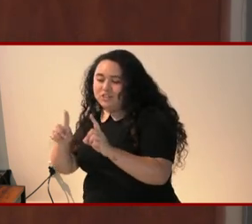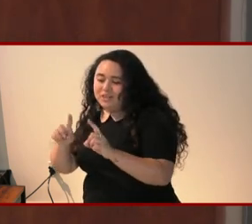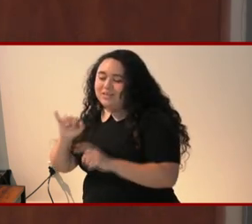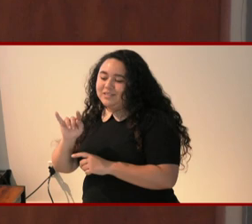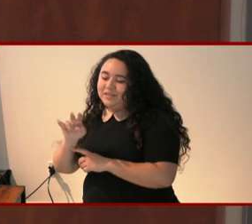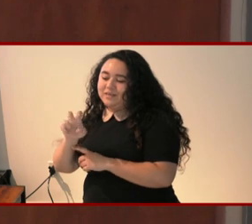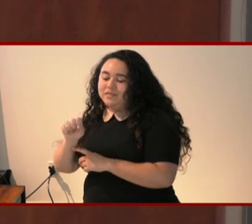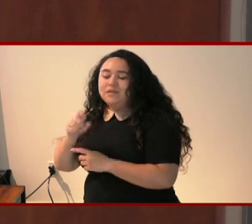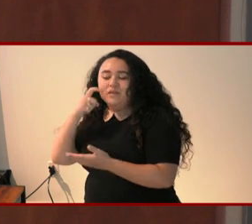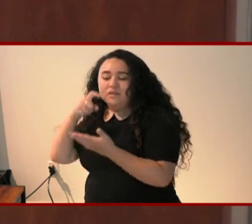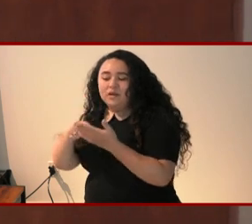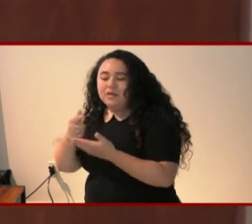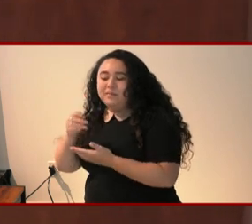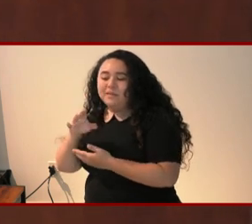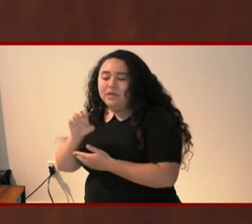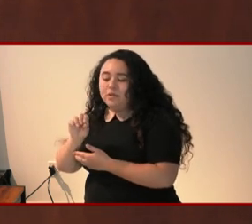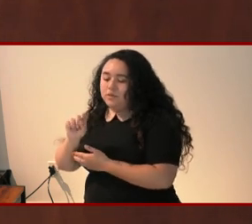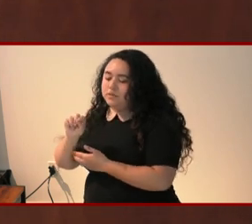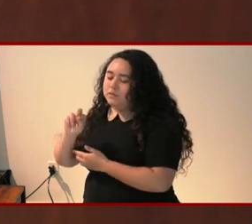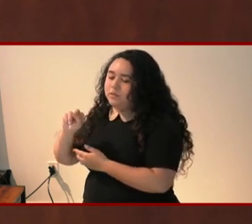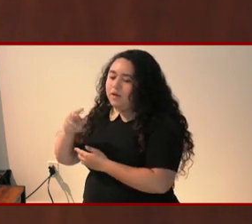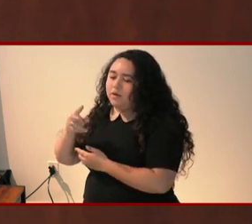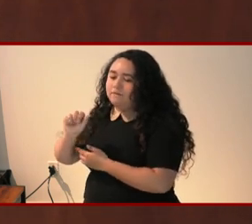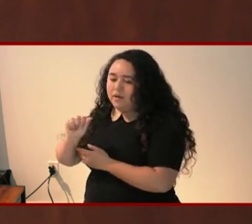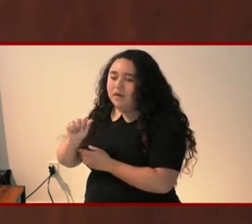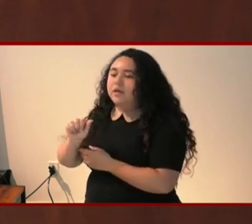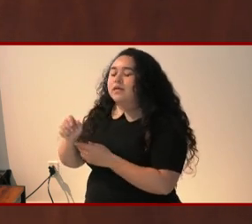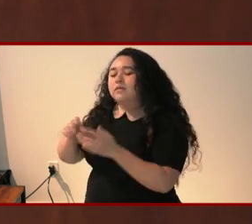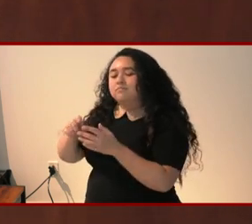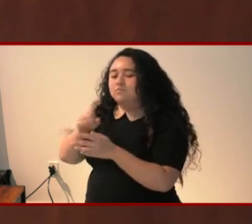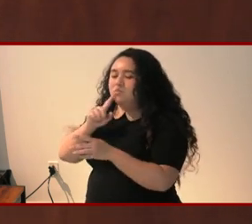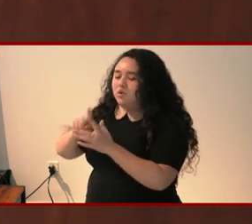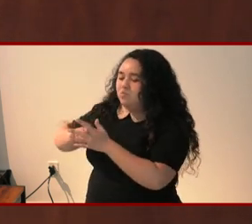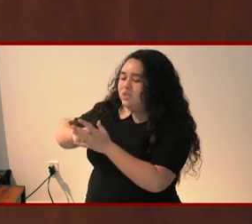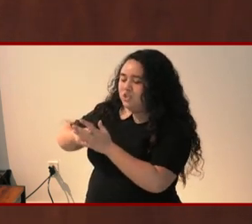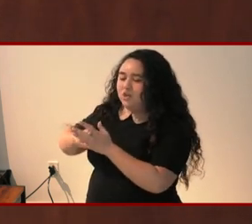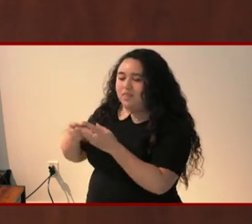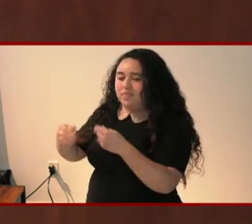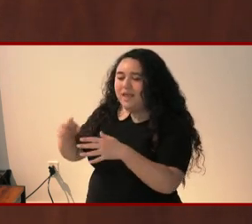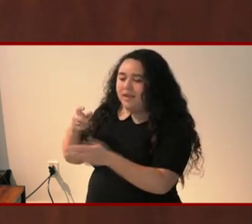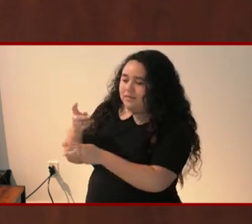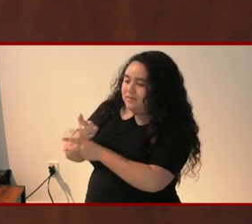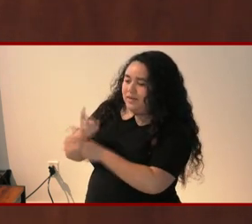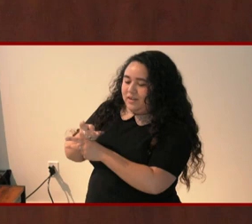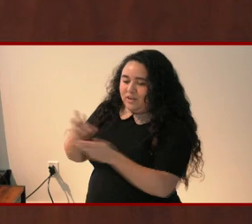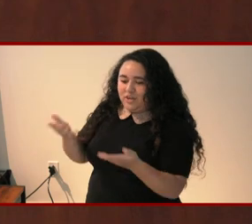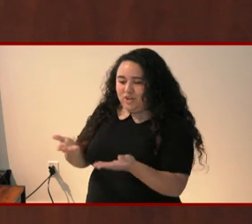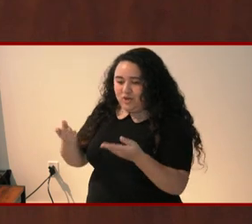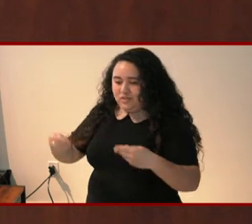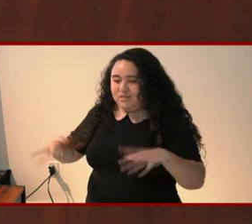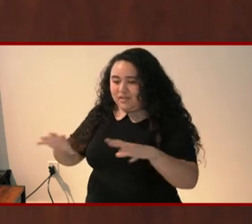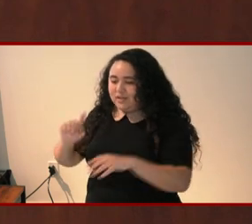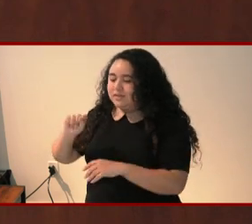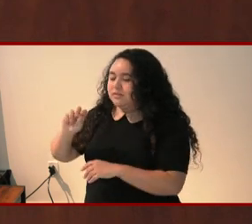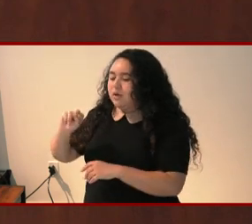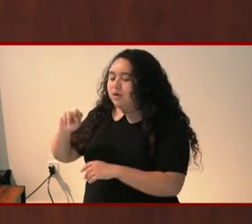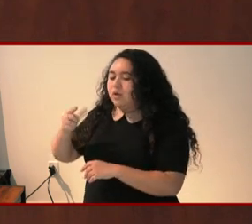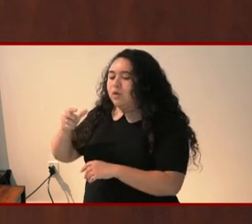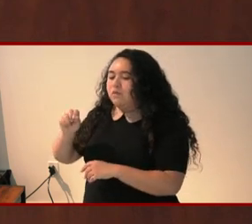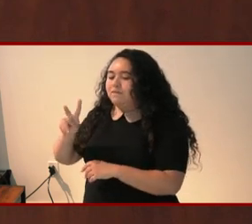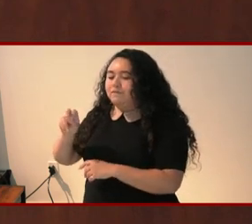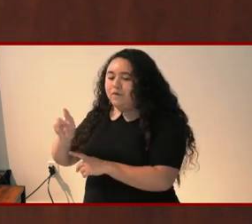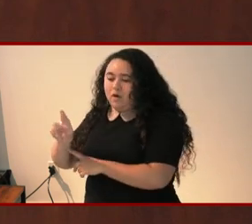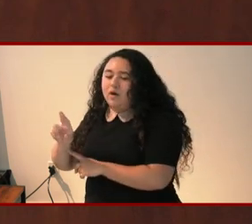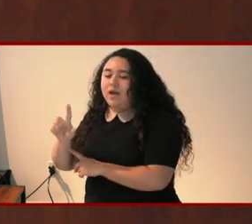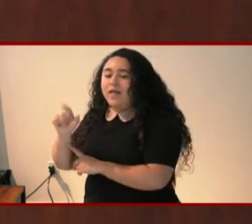the Gabrielino and Tongva as the traditional land caretakers of Tongva, which is a Los Angeles basin